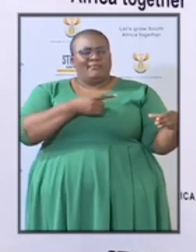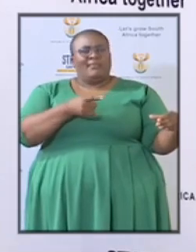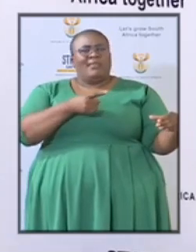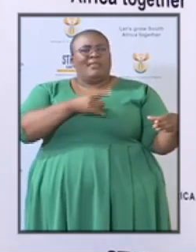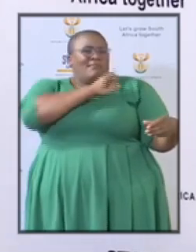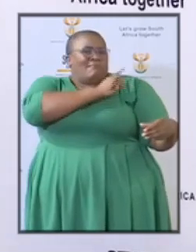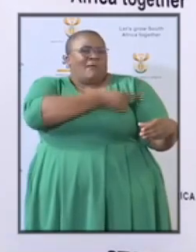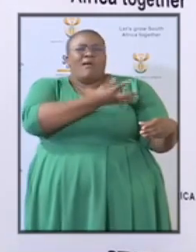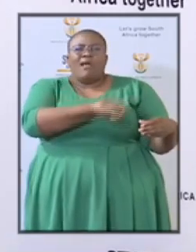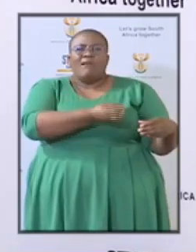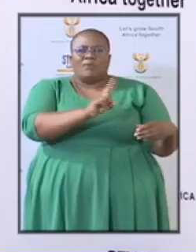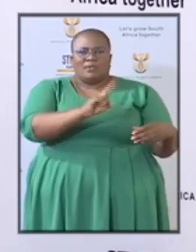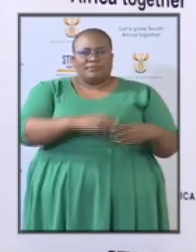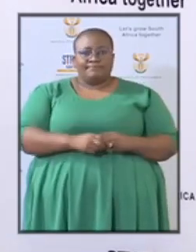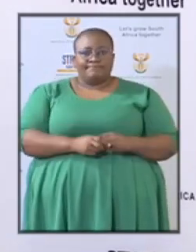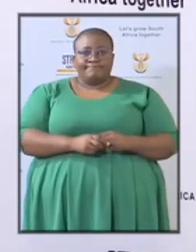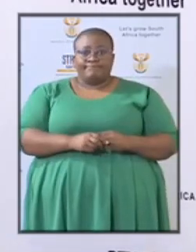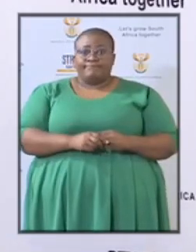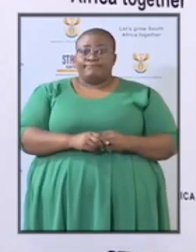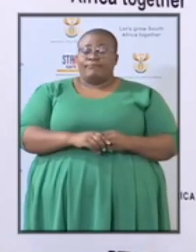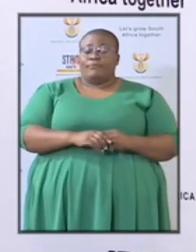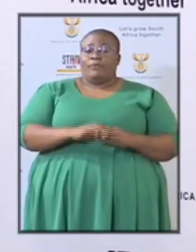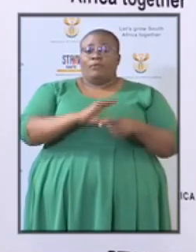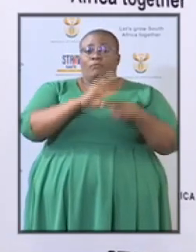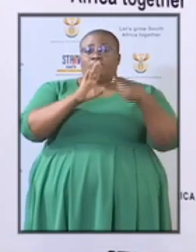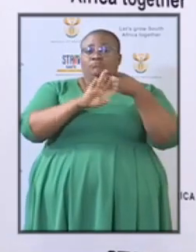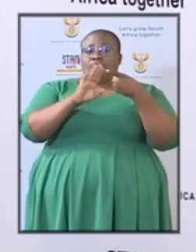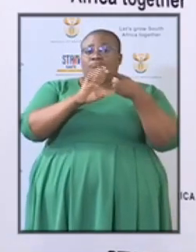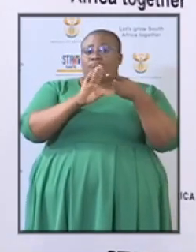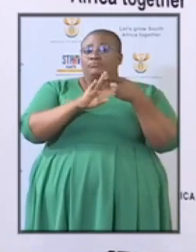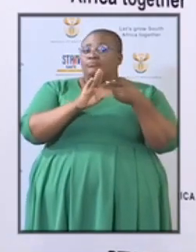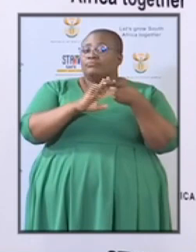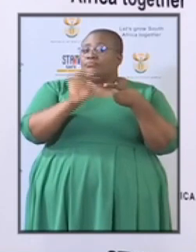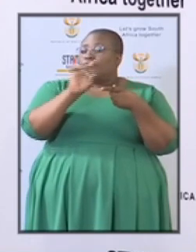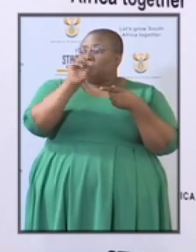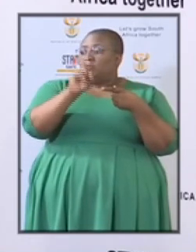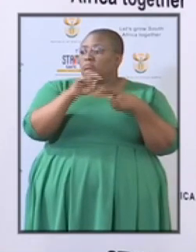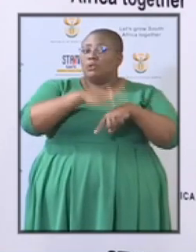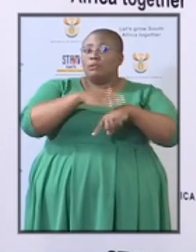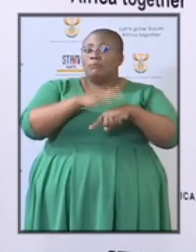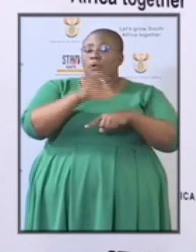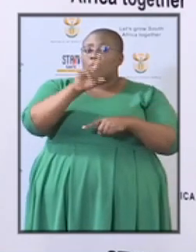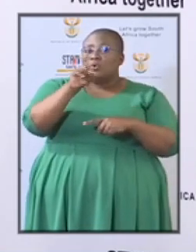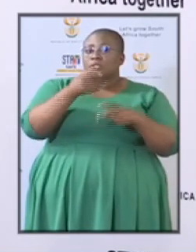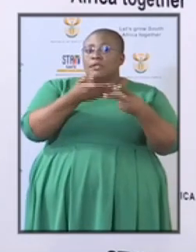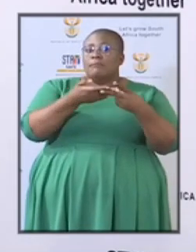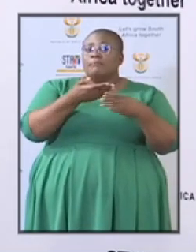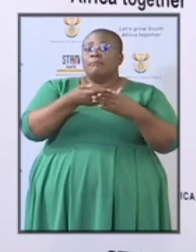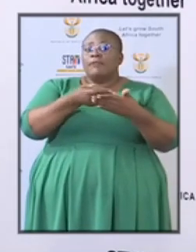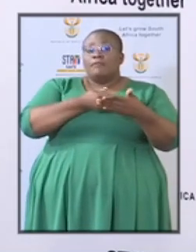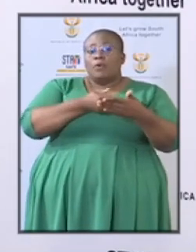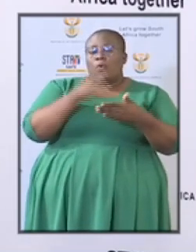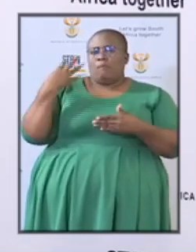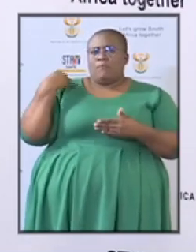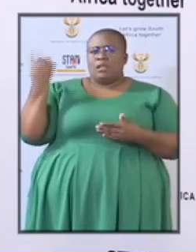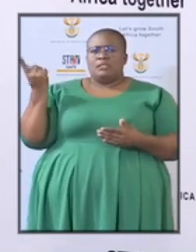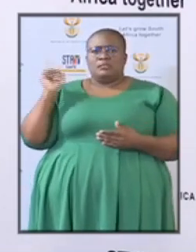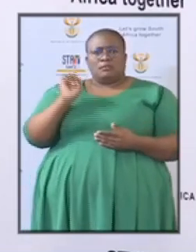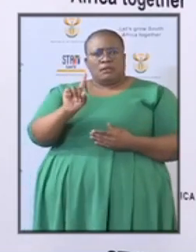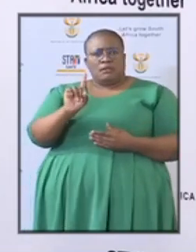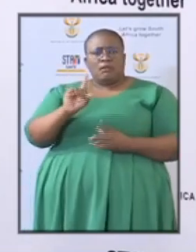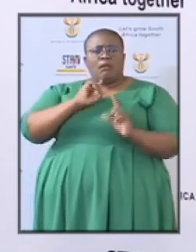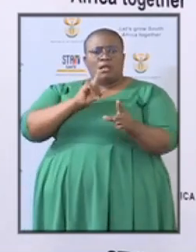Okay, that's the first question. Can I take any more questions before I ask the minister? Is there a question?